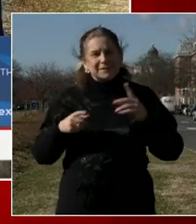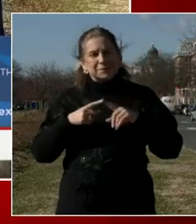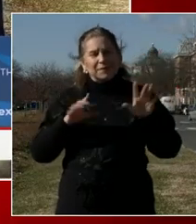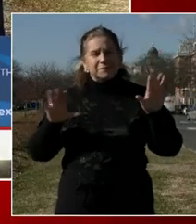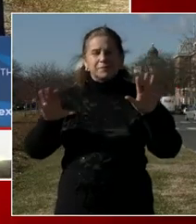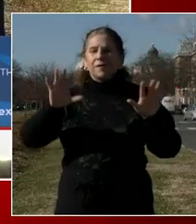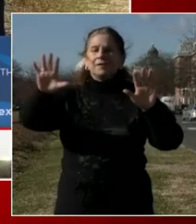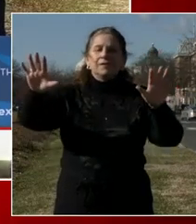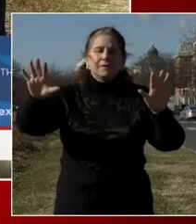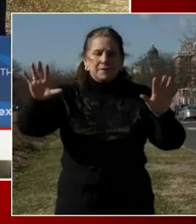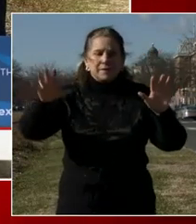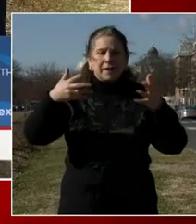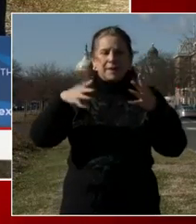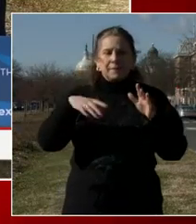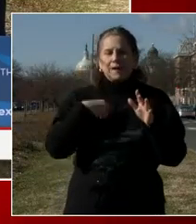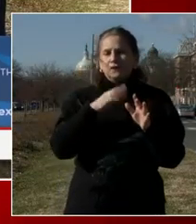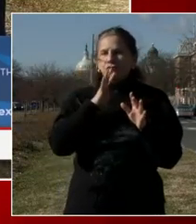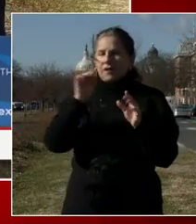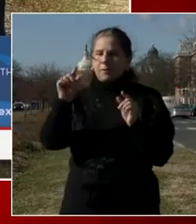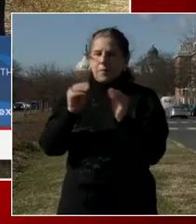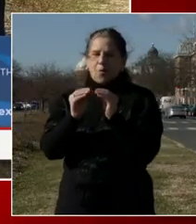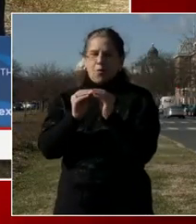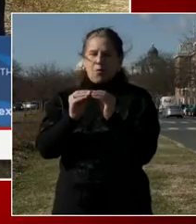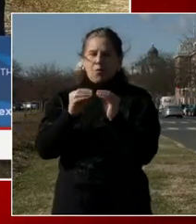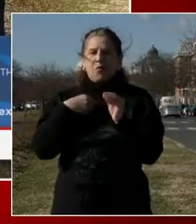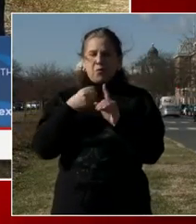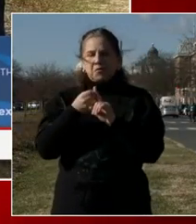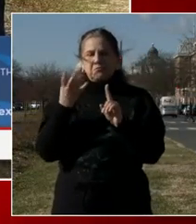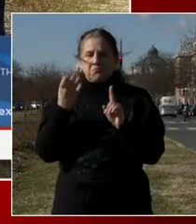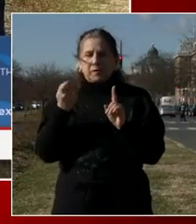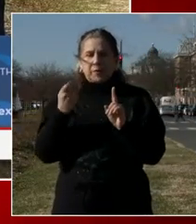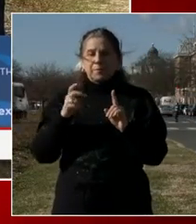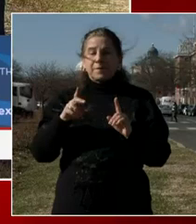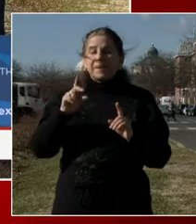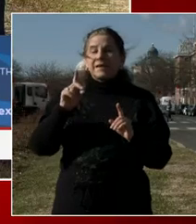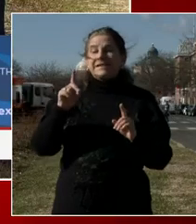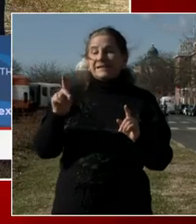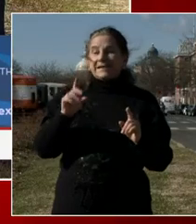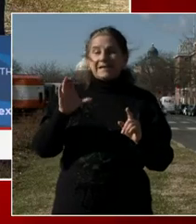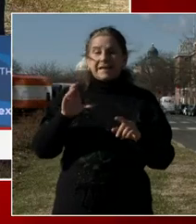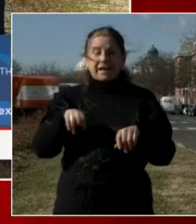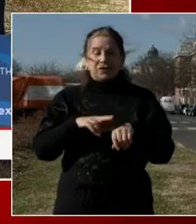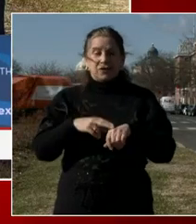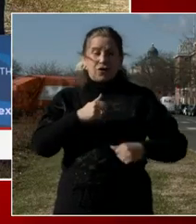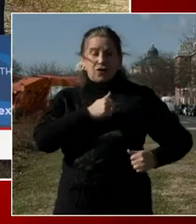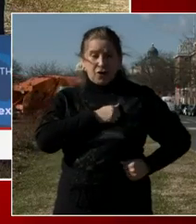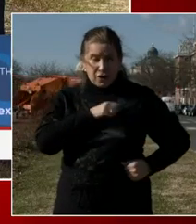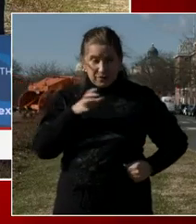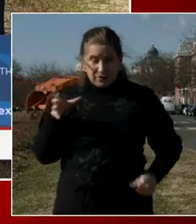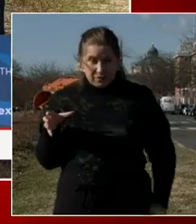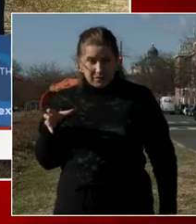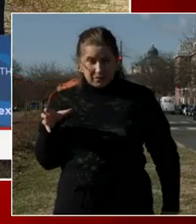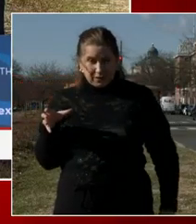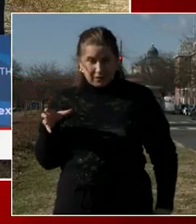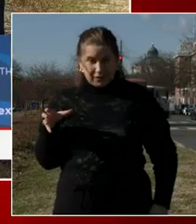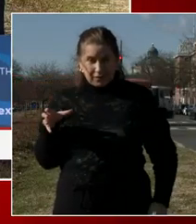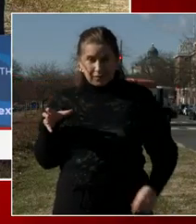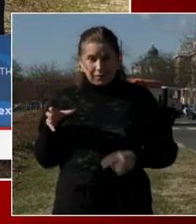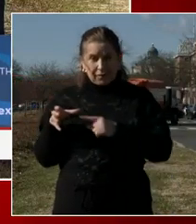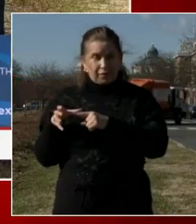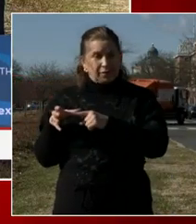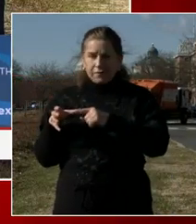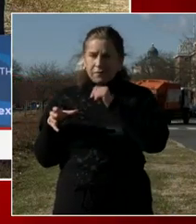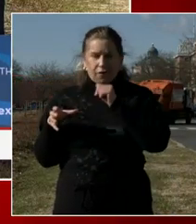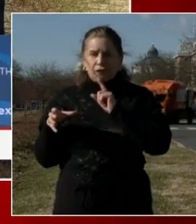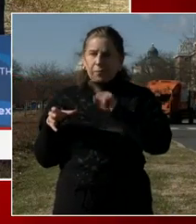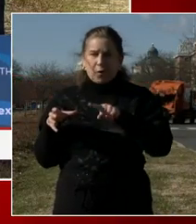that the district's guard doesn't report to the mayor and council.